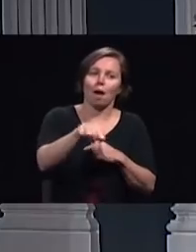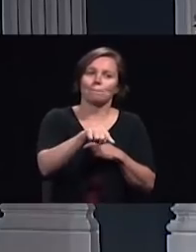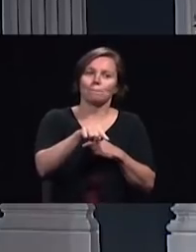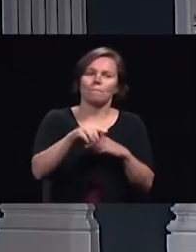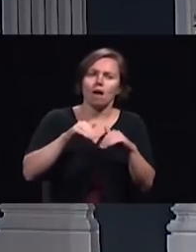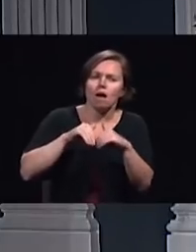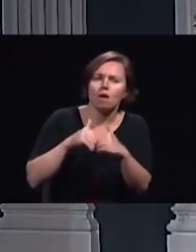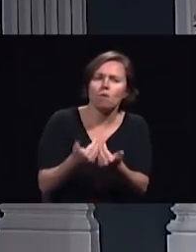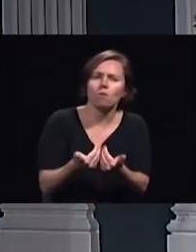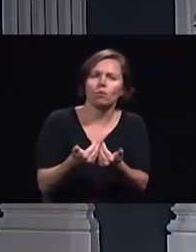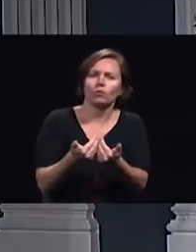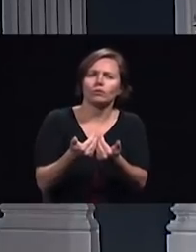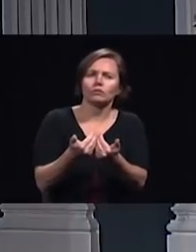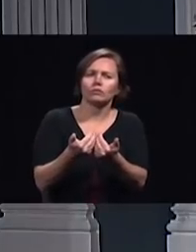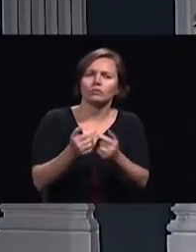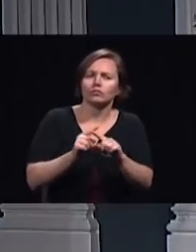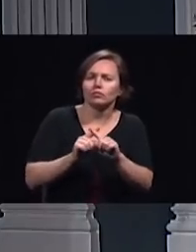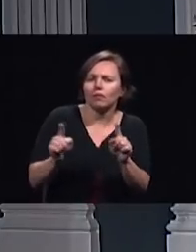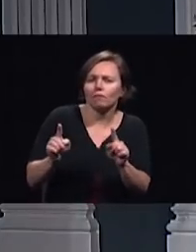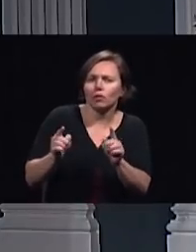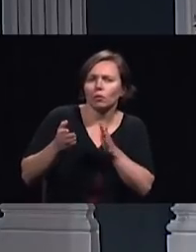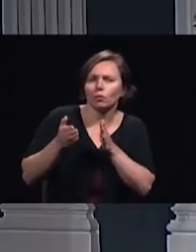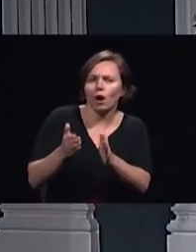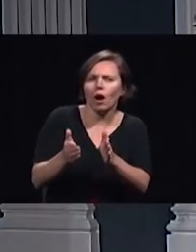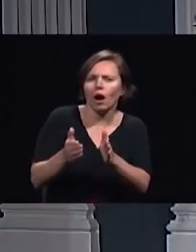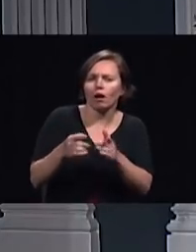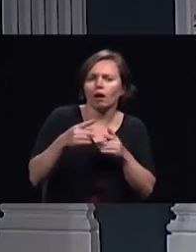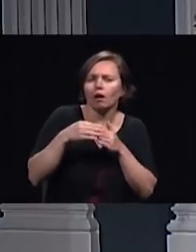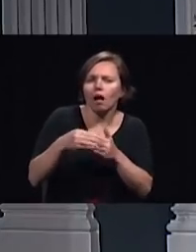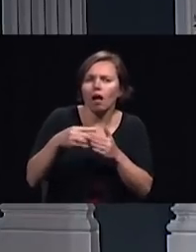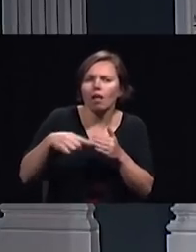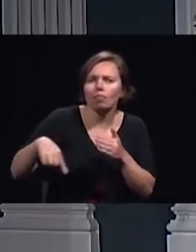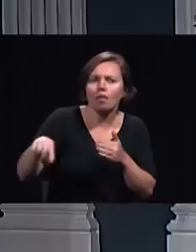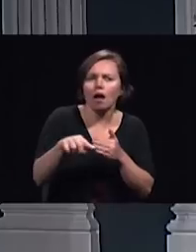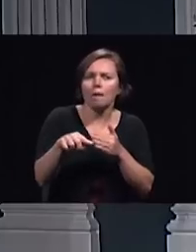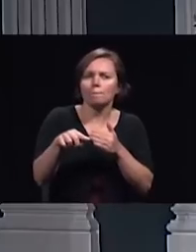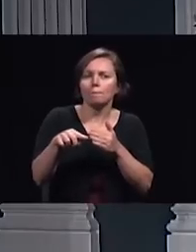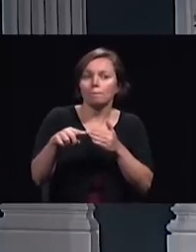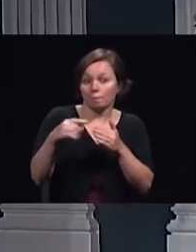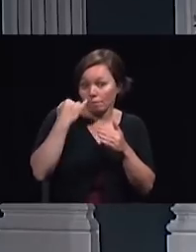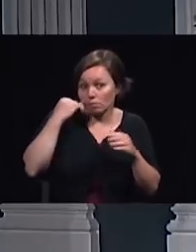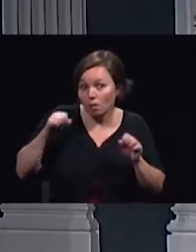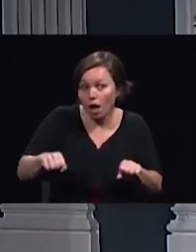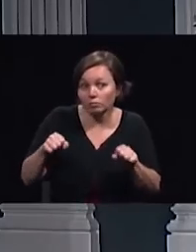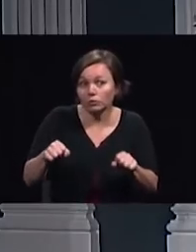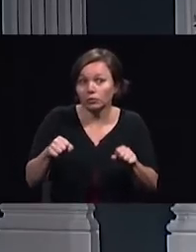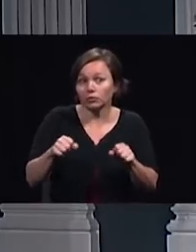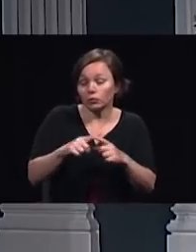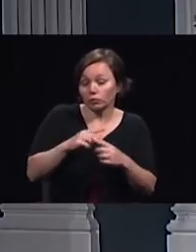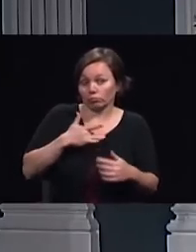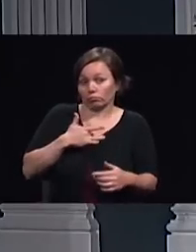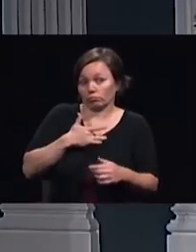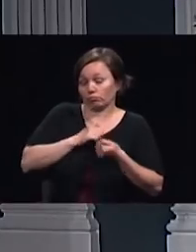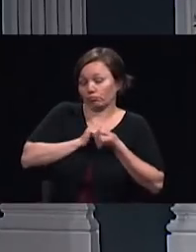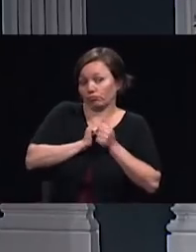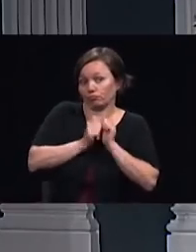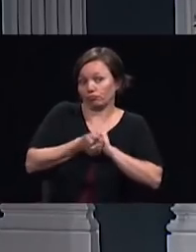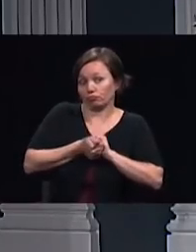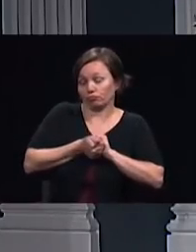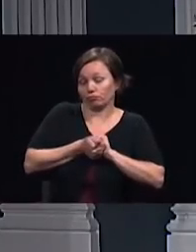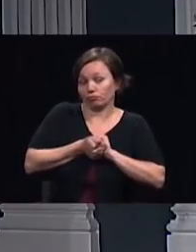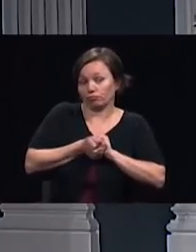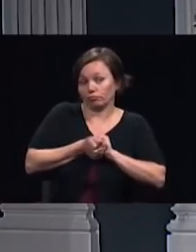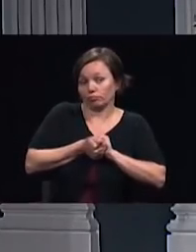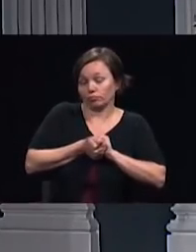manner to lead them if possible to repentance the instrument